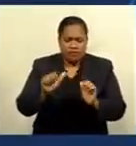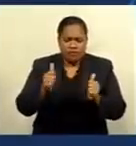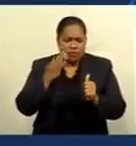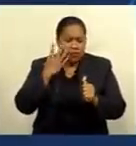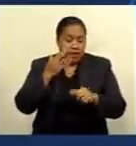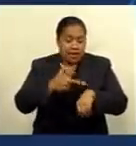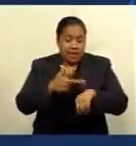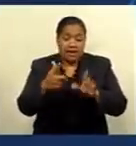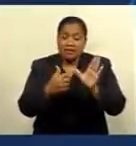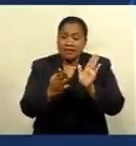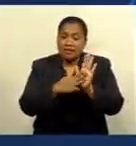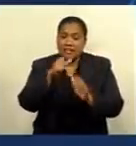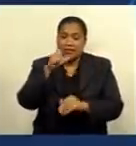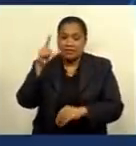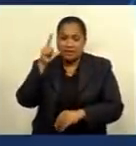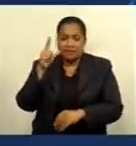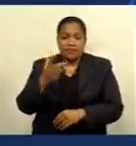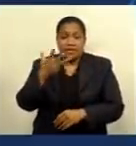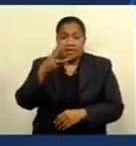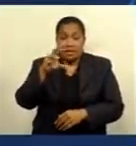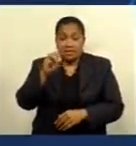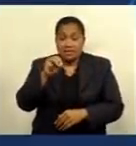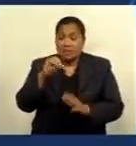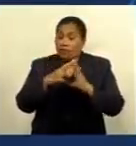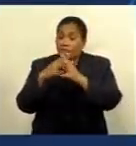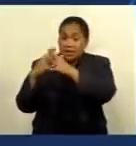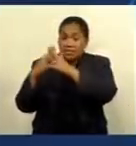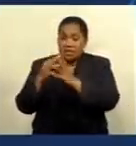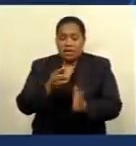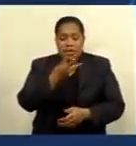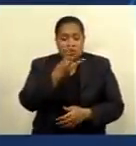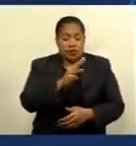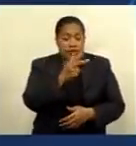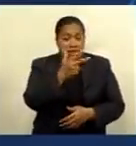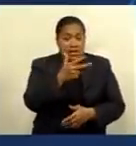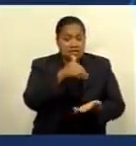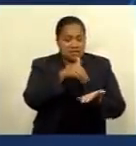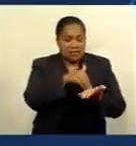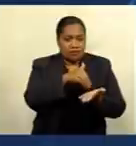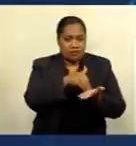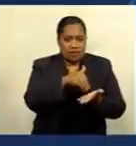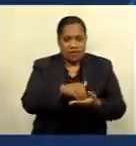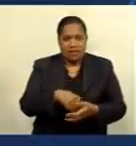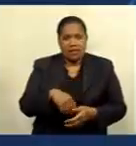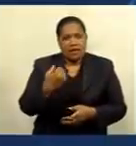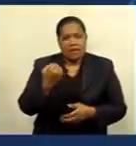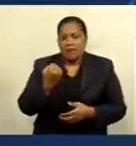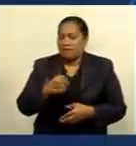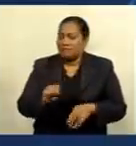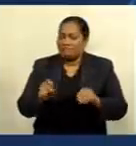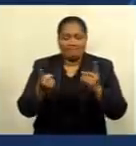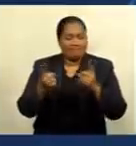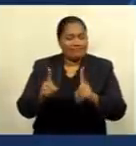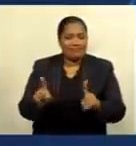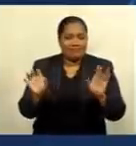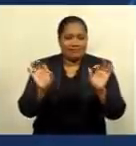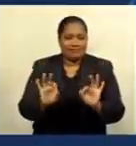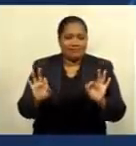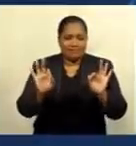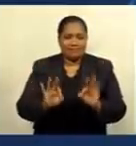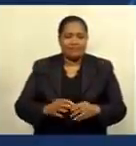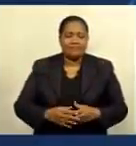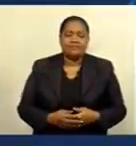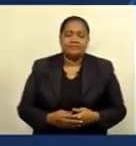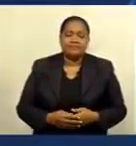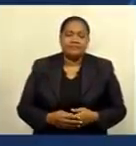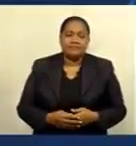a.m. yesterday. 90 cases are from the west and 38 from the central division. There were no new COVID-19 deaths reported by the Ministry